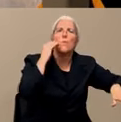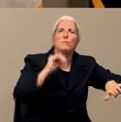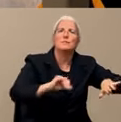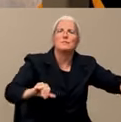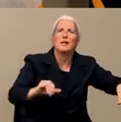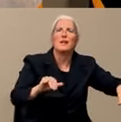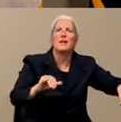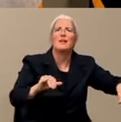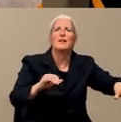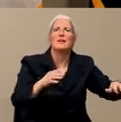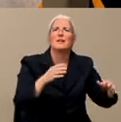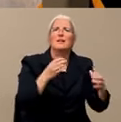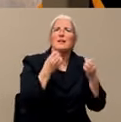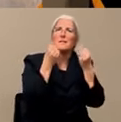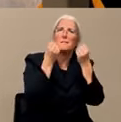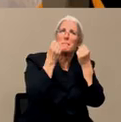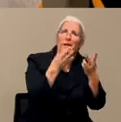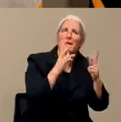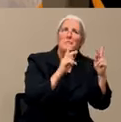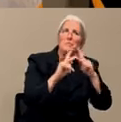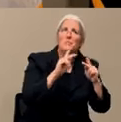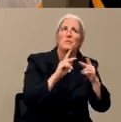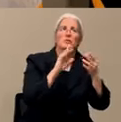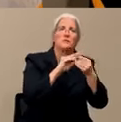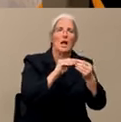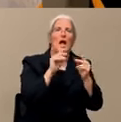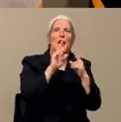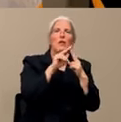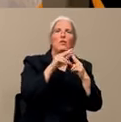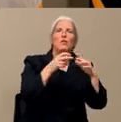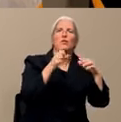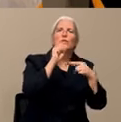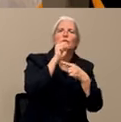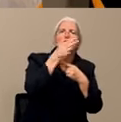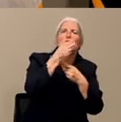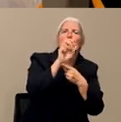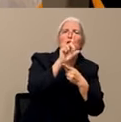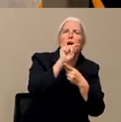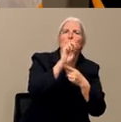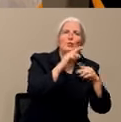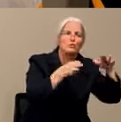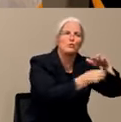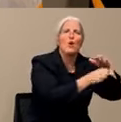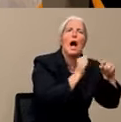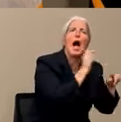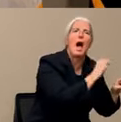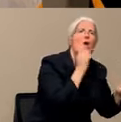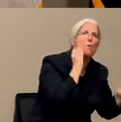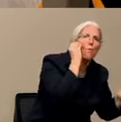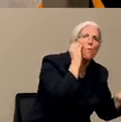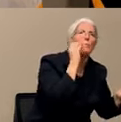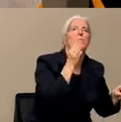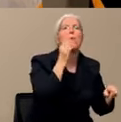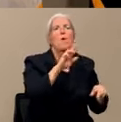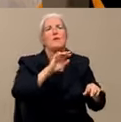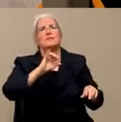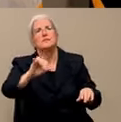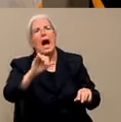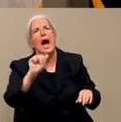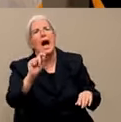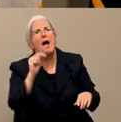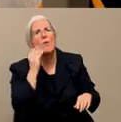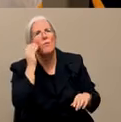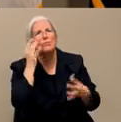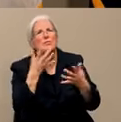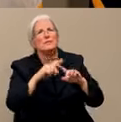We've also heard the term stay at home. Yes. What's the difference between the two? What do we need to know about that? Yeah. So we really want everybody to